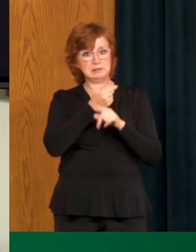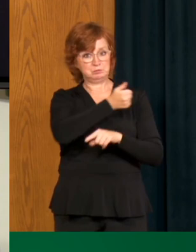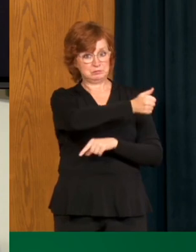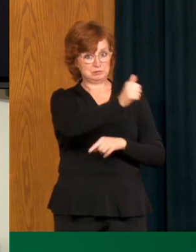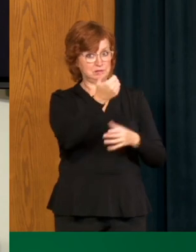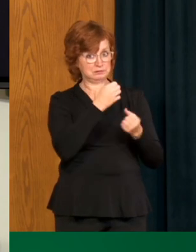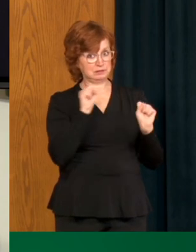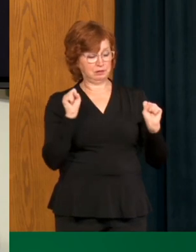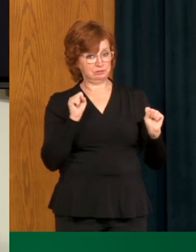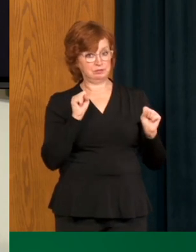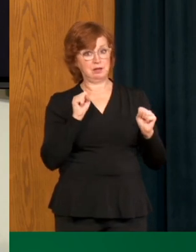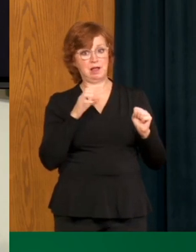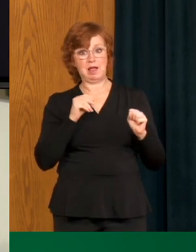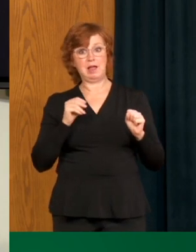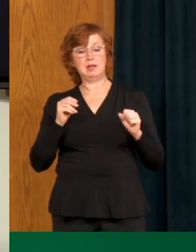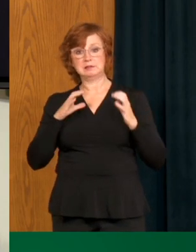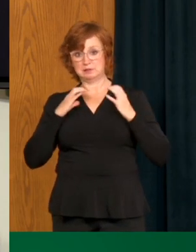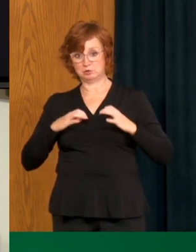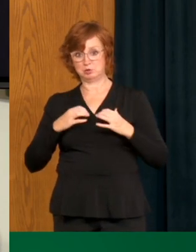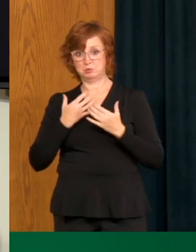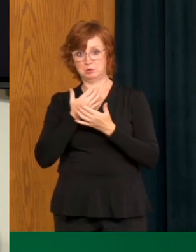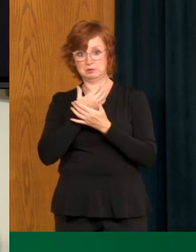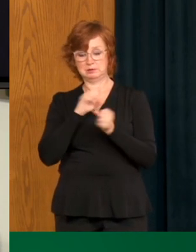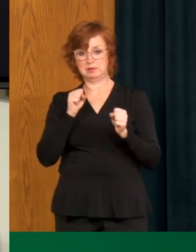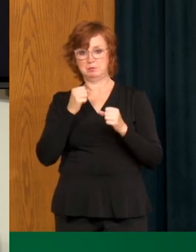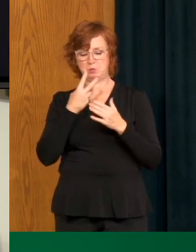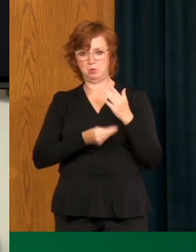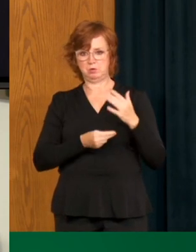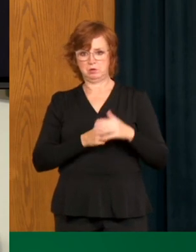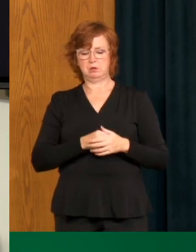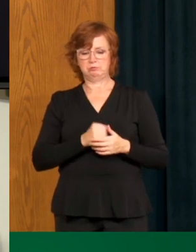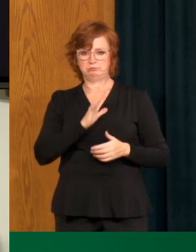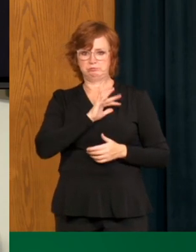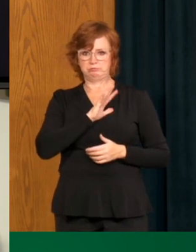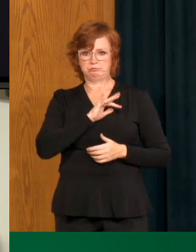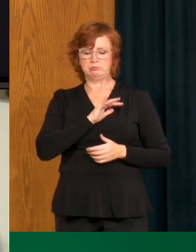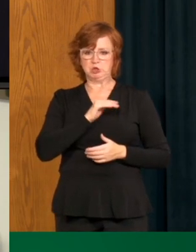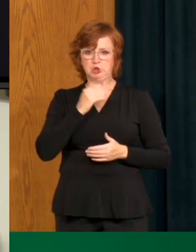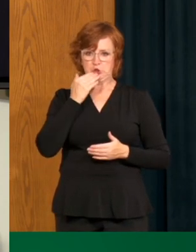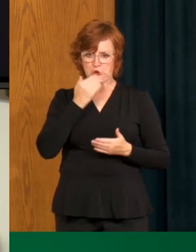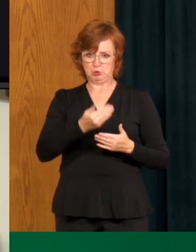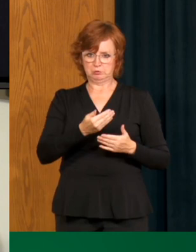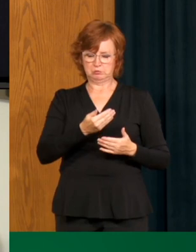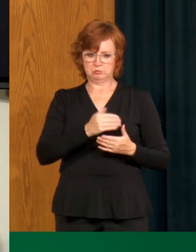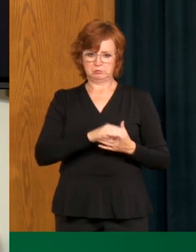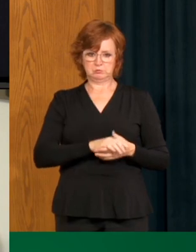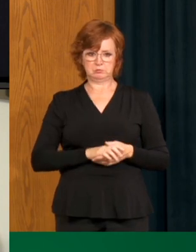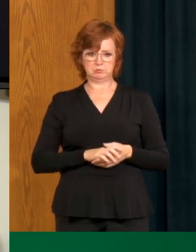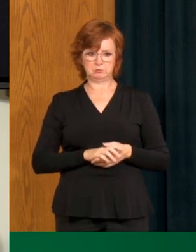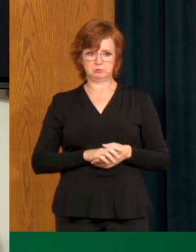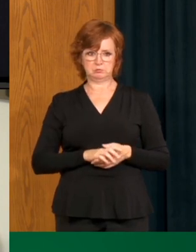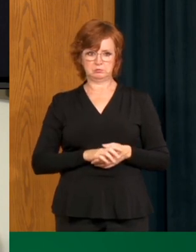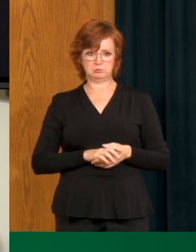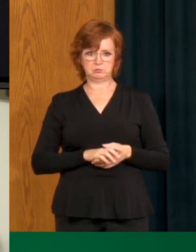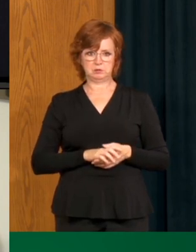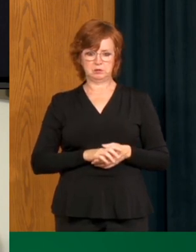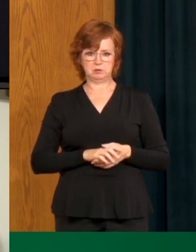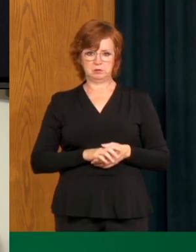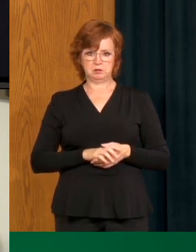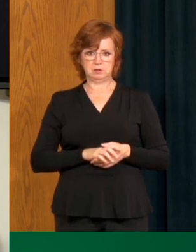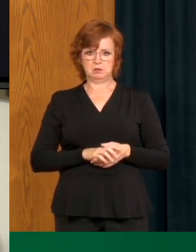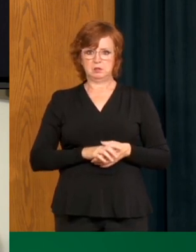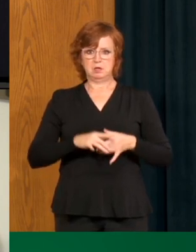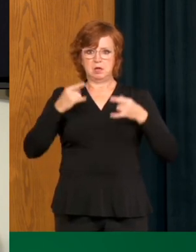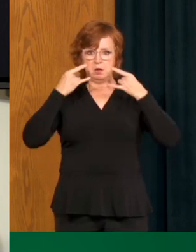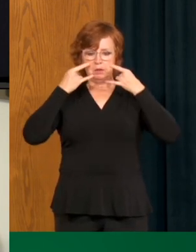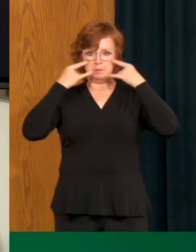They have kept customers safe. We have not seen a surge in transmission and, um, wearing a mask protects you. It protects